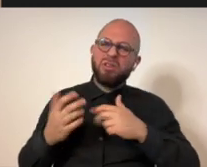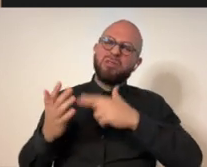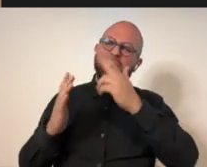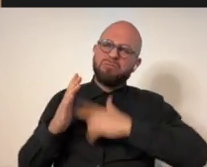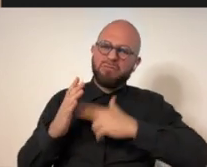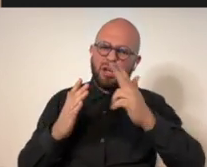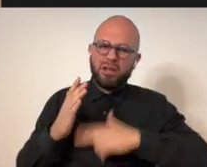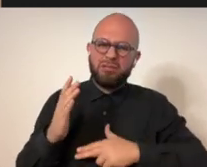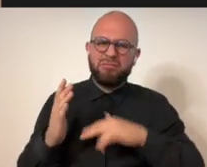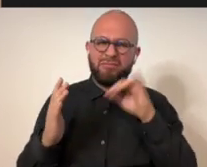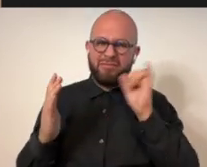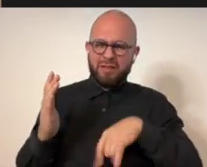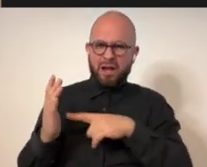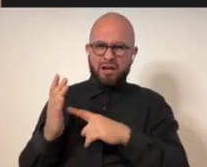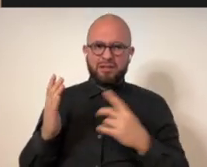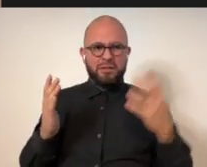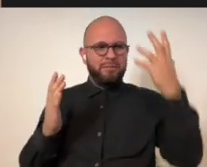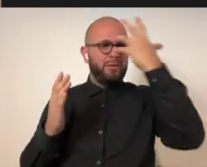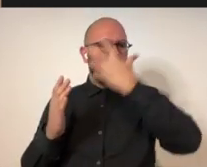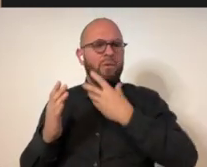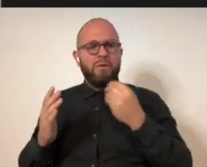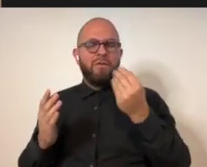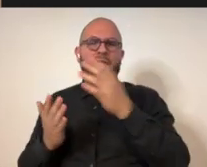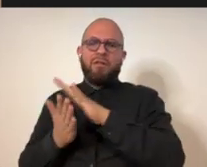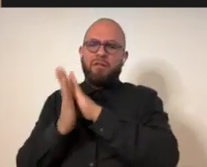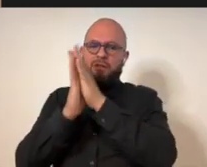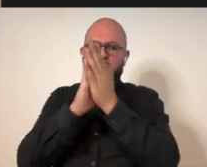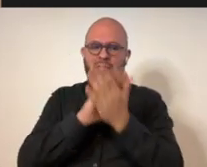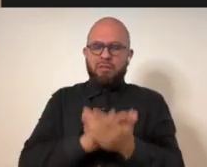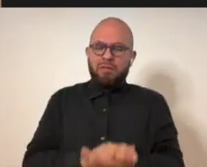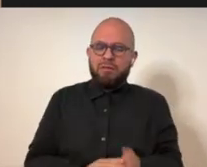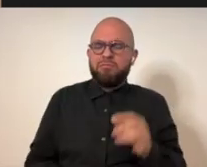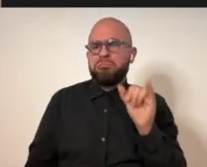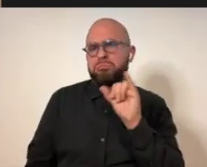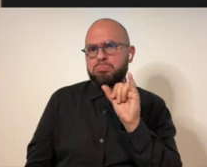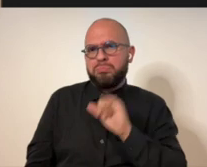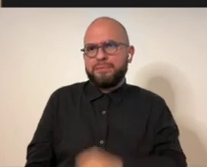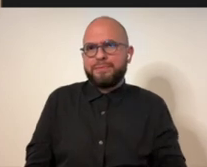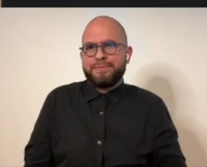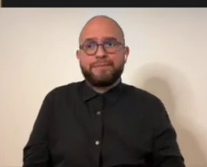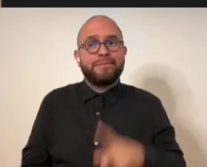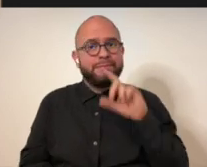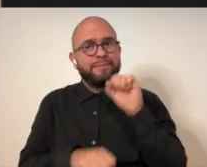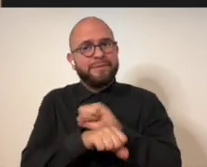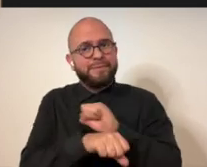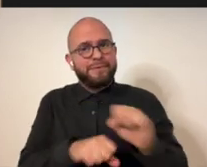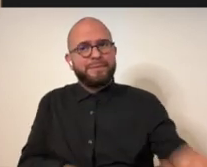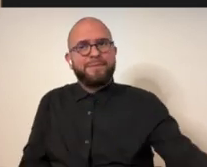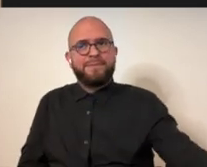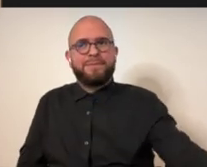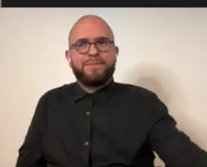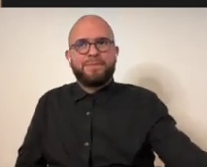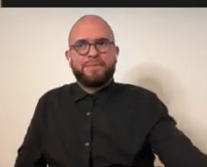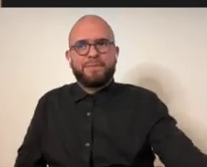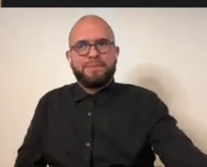So I try to, I try to paint those into beautiful things too.